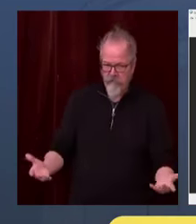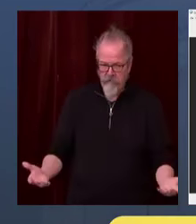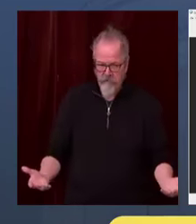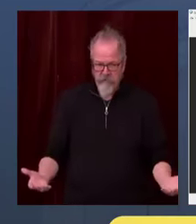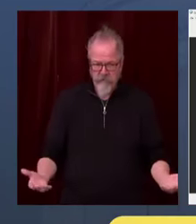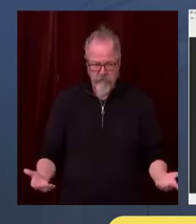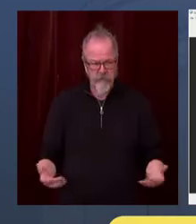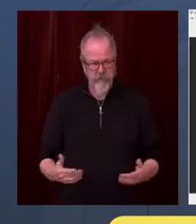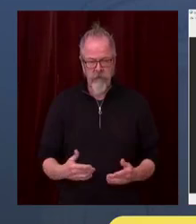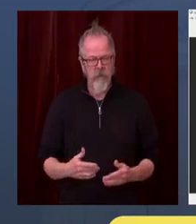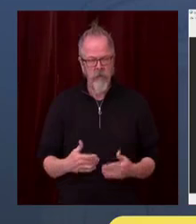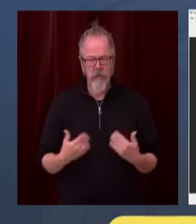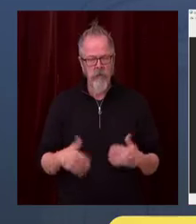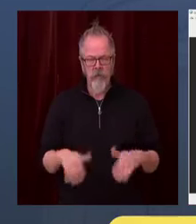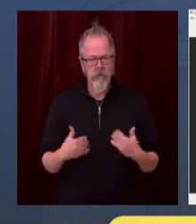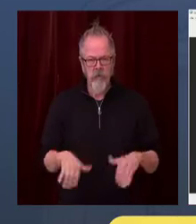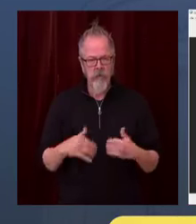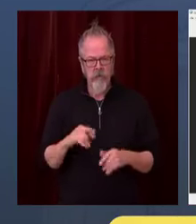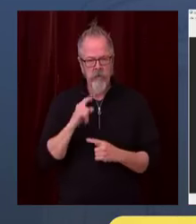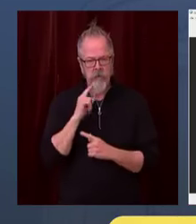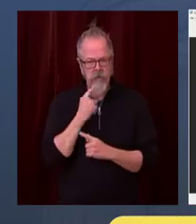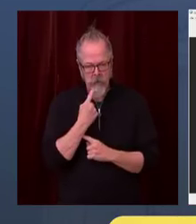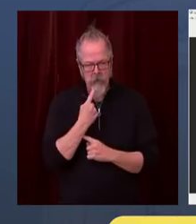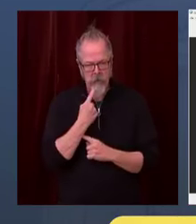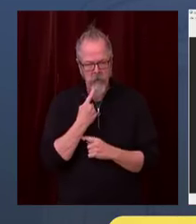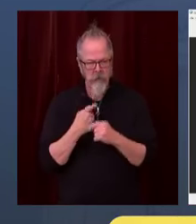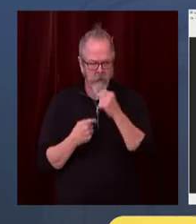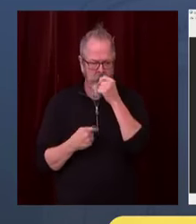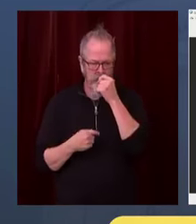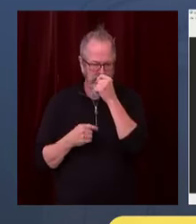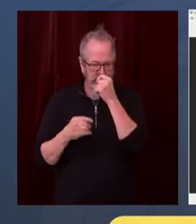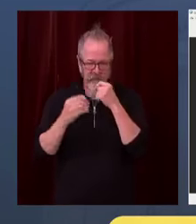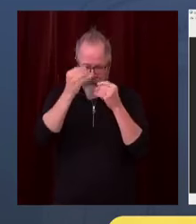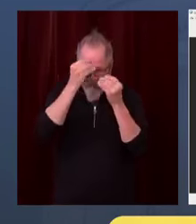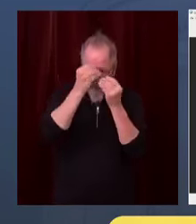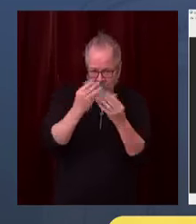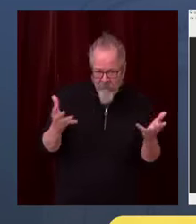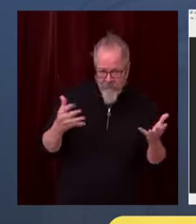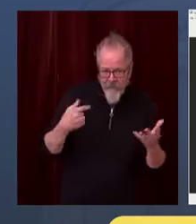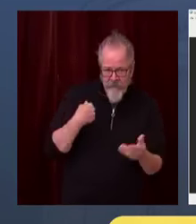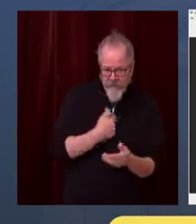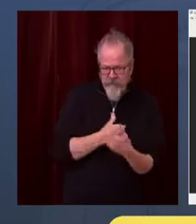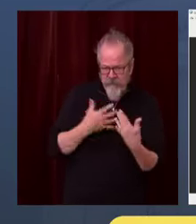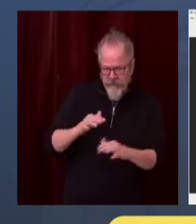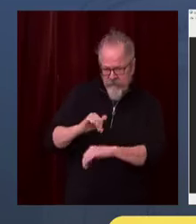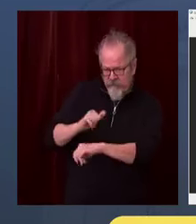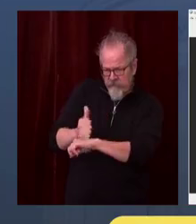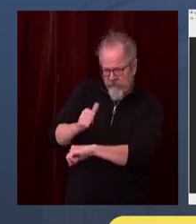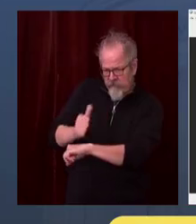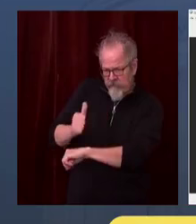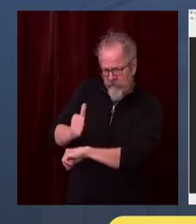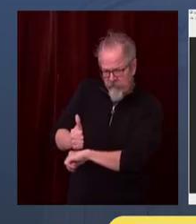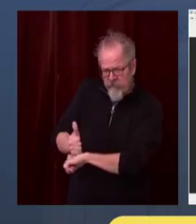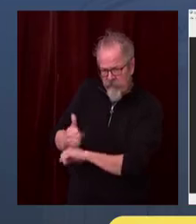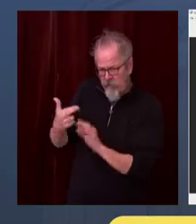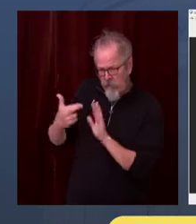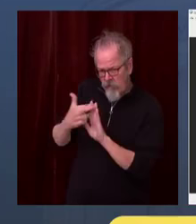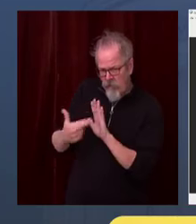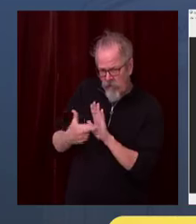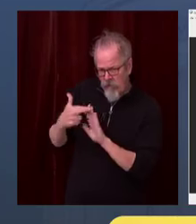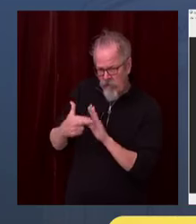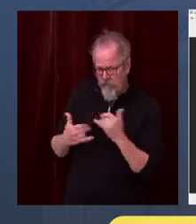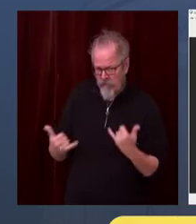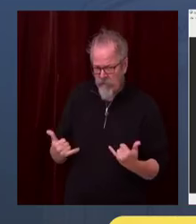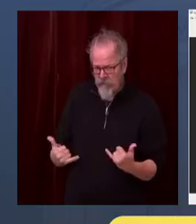data for another three weeks. So we don't want to wait until we are dark red on the map that